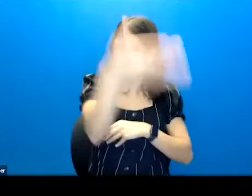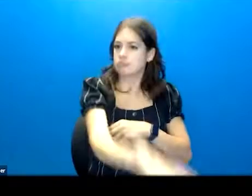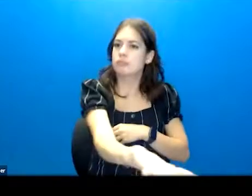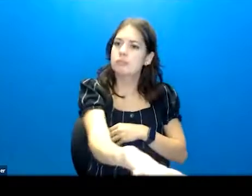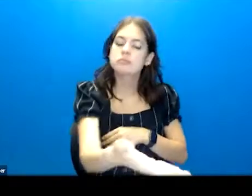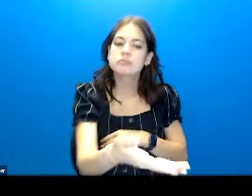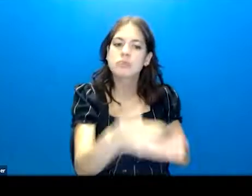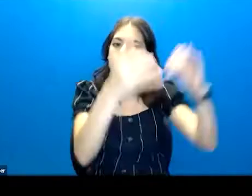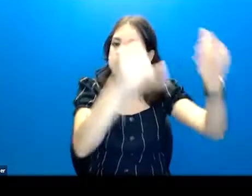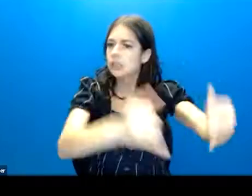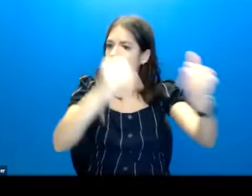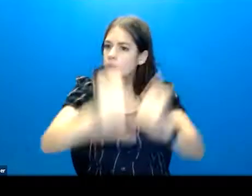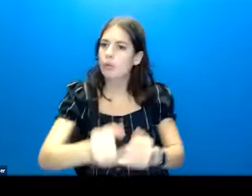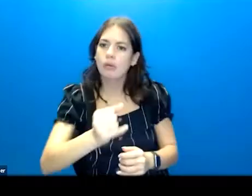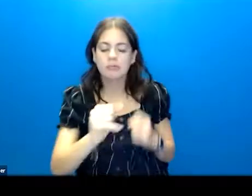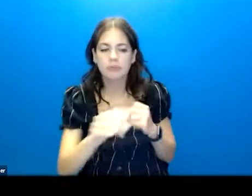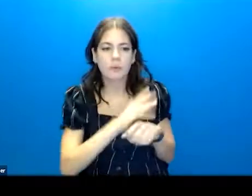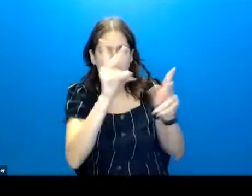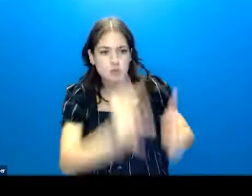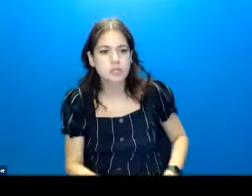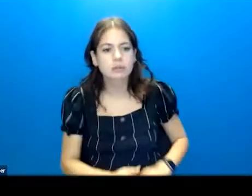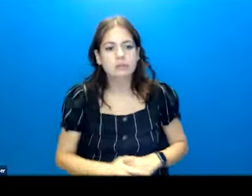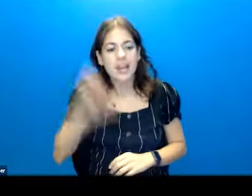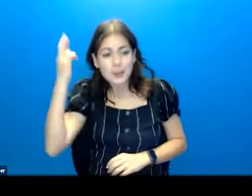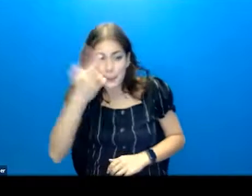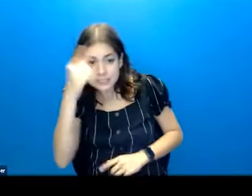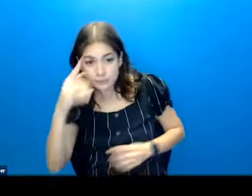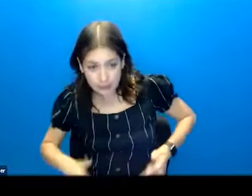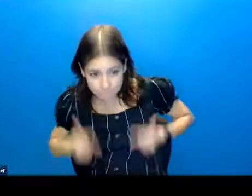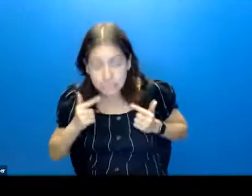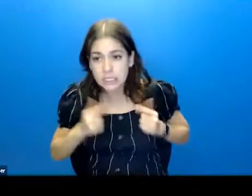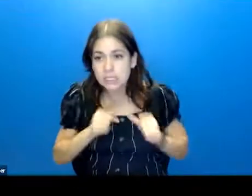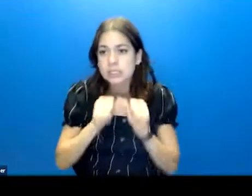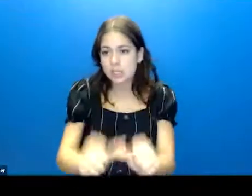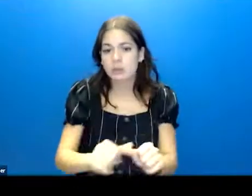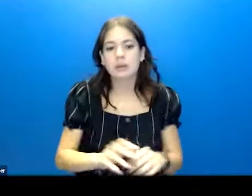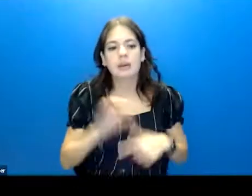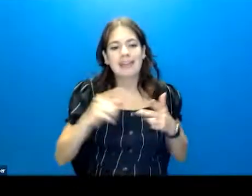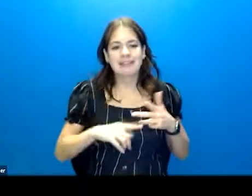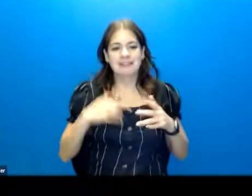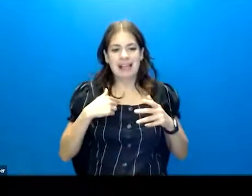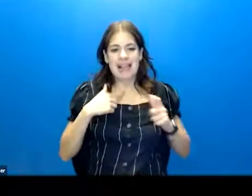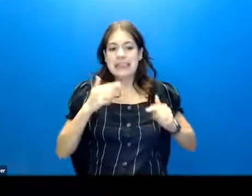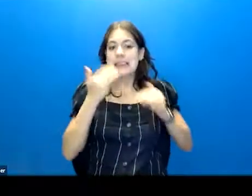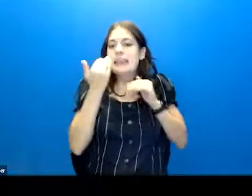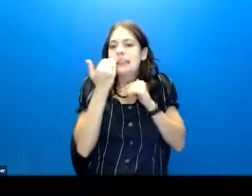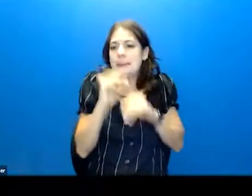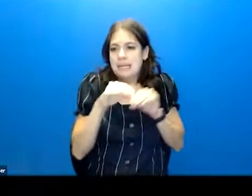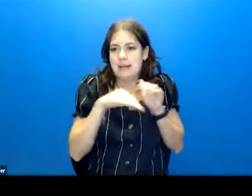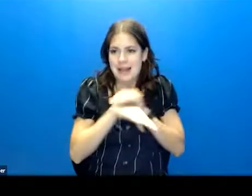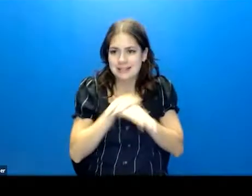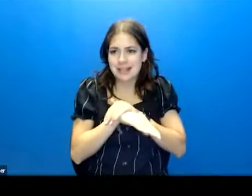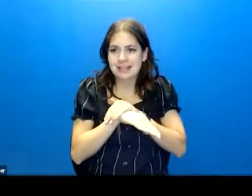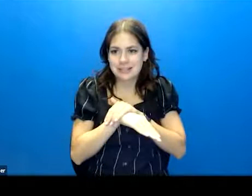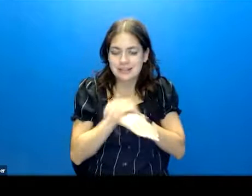or that individual as a whole person. Having reasons for living and then limited access to lethal means.